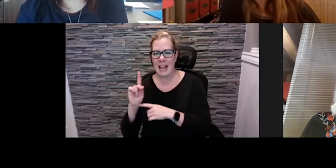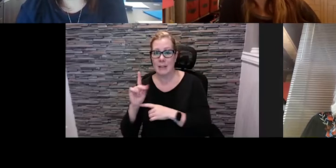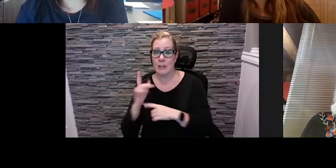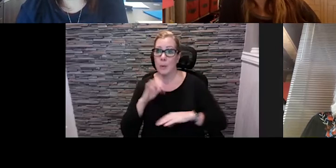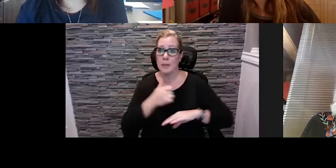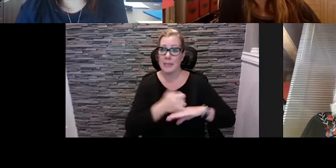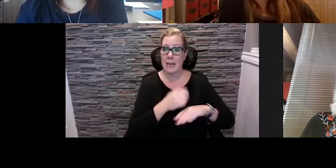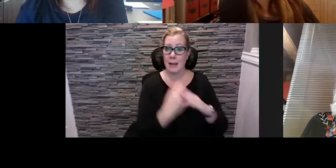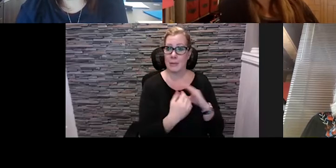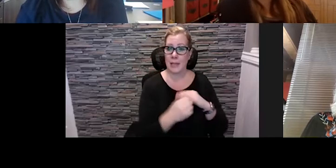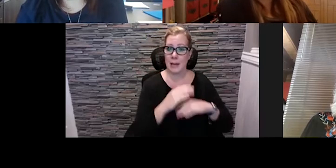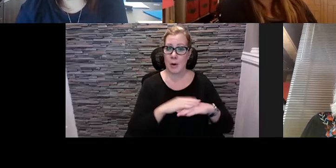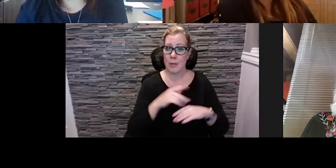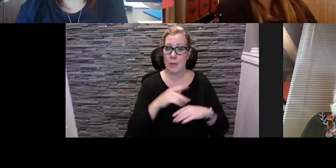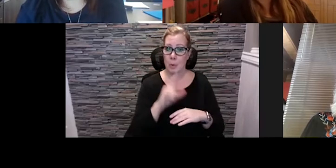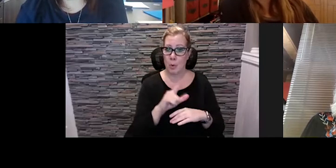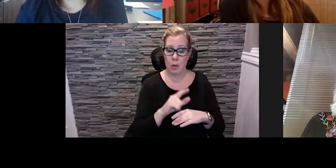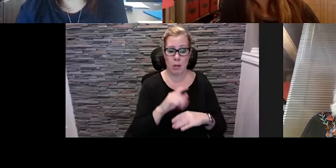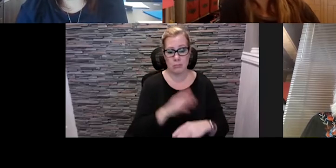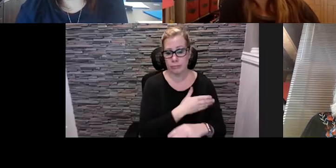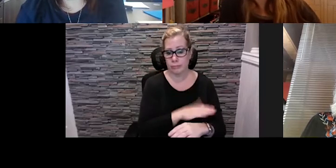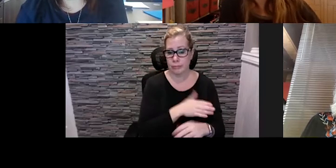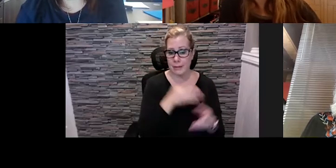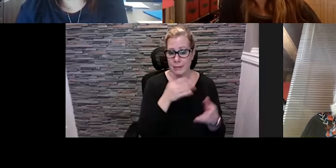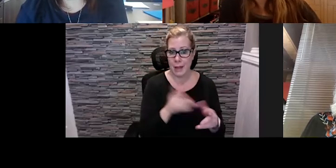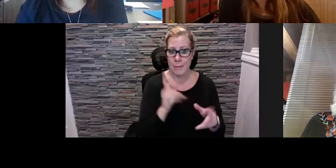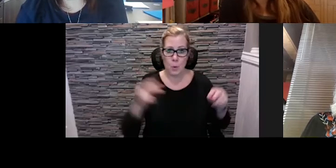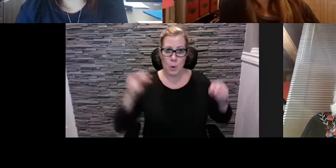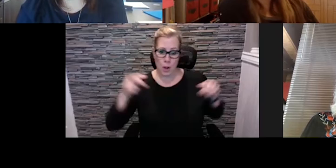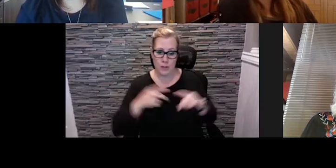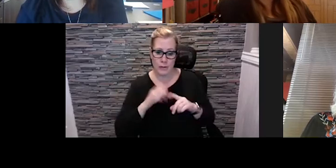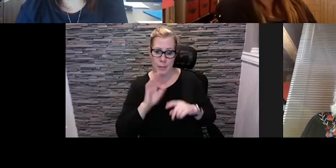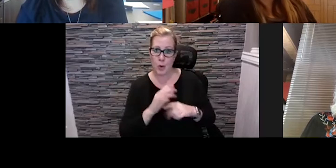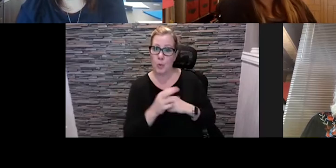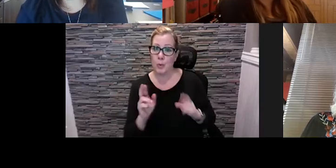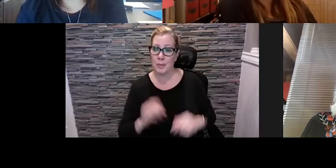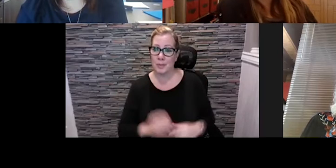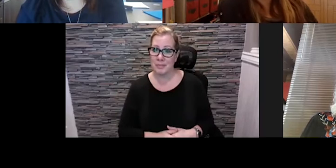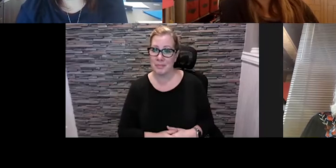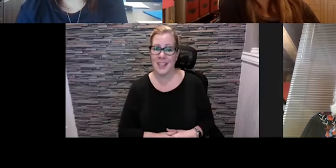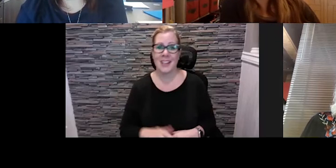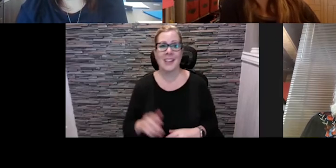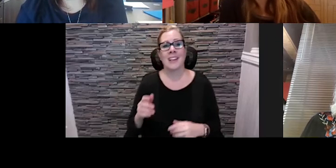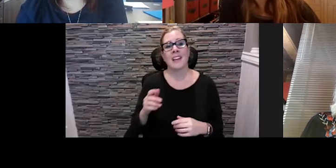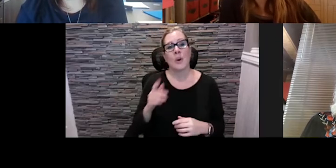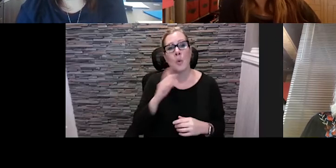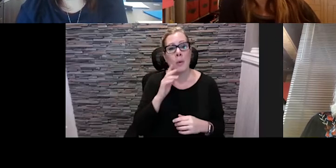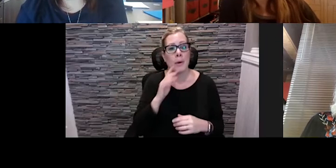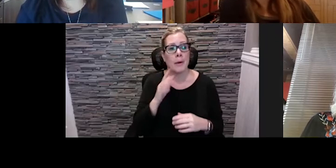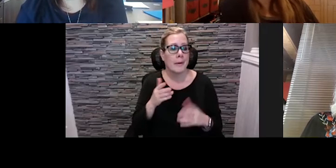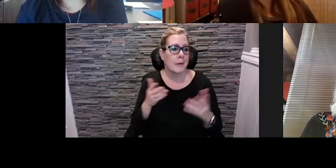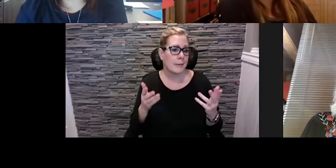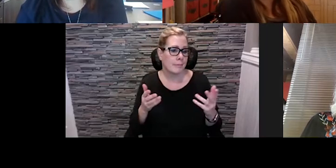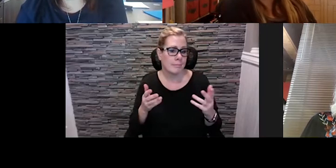deck and produce concerts from there um we would um over message and